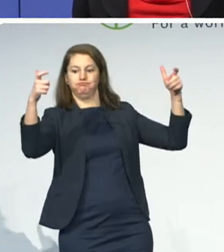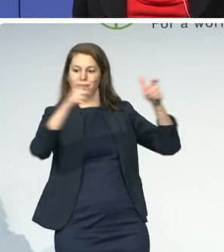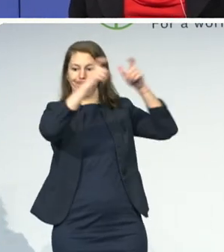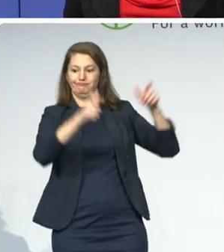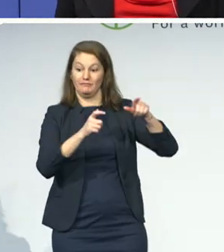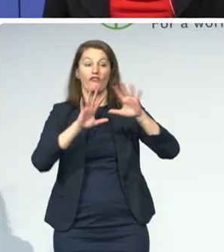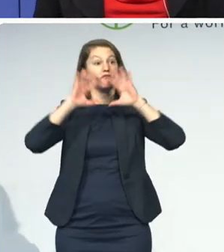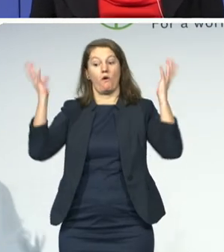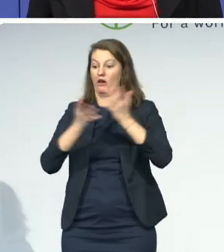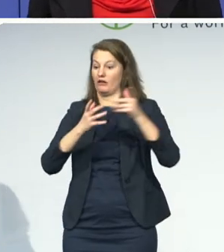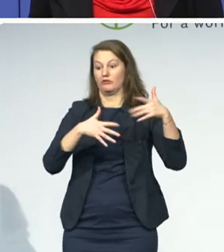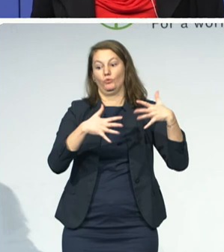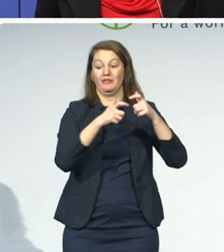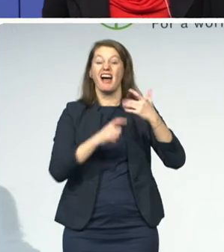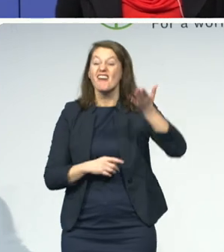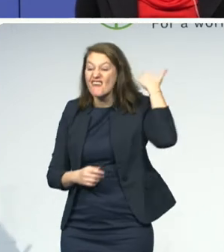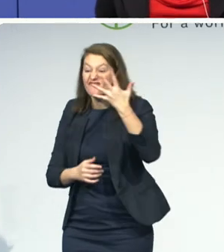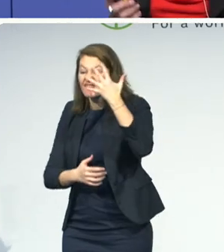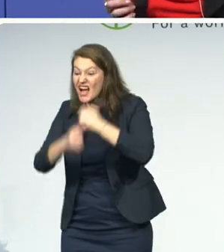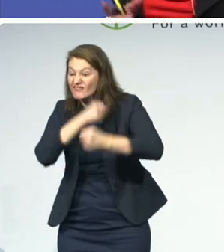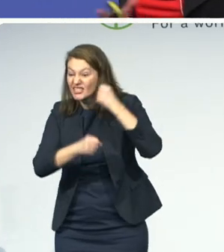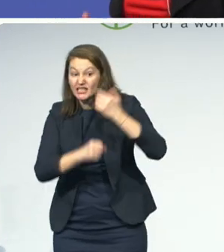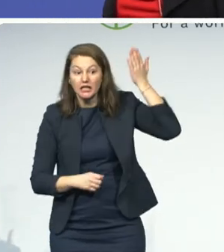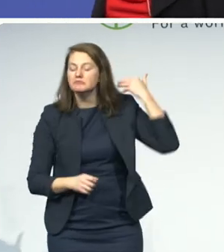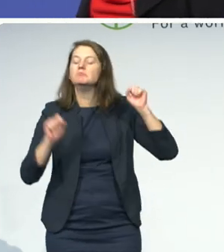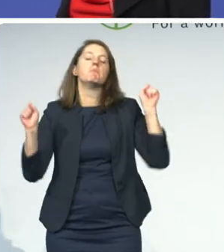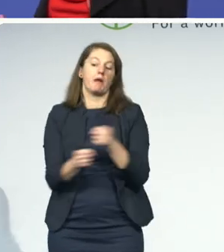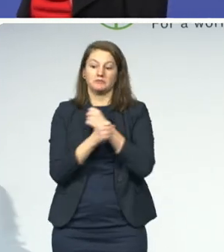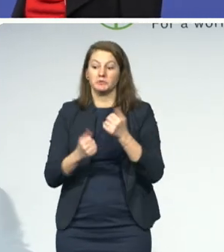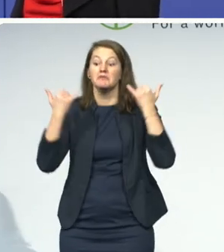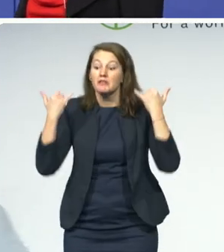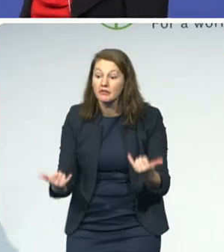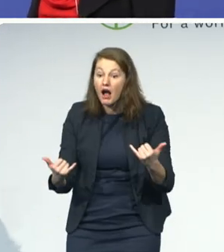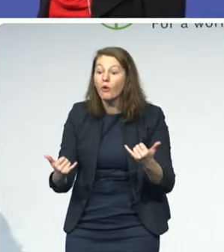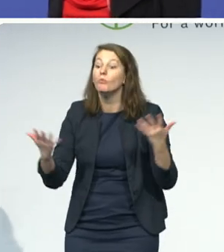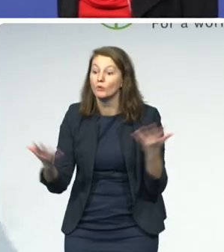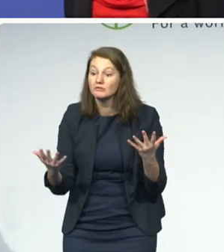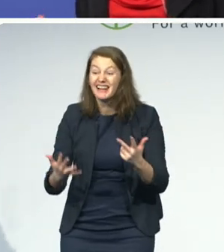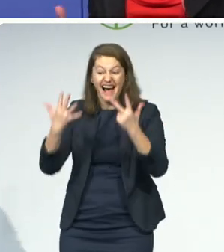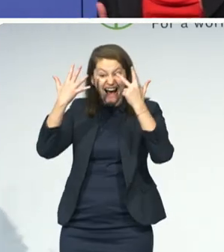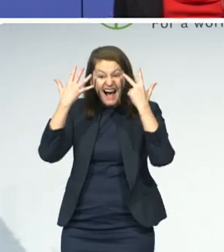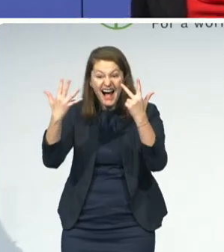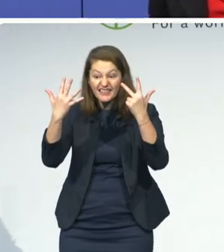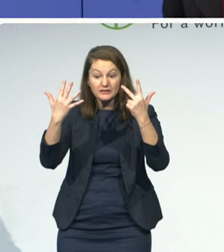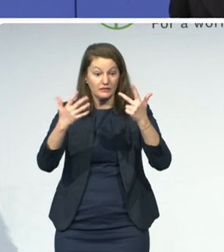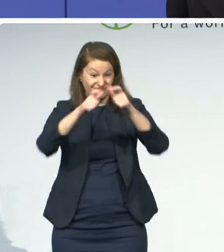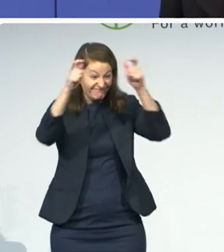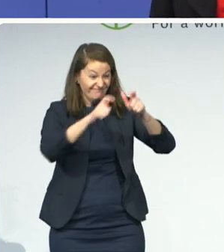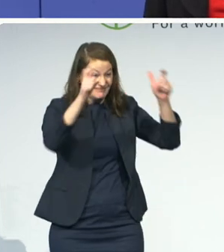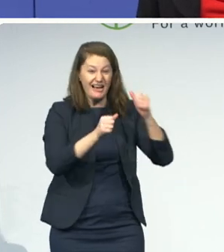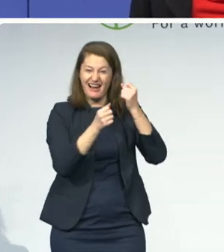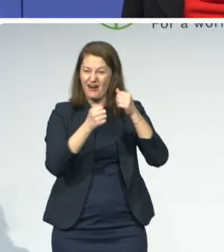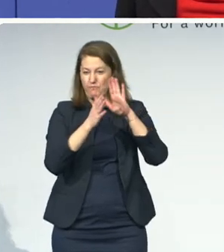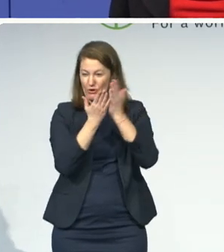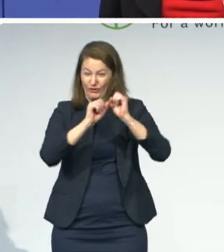it's happening. So, it's very exciting. There are other areas, though, you can read words and make them accessible, that's fantastic, but what about